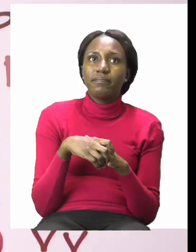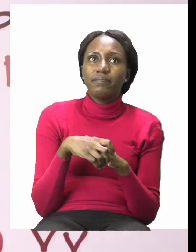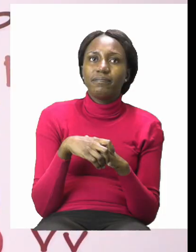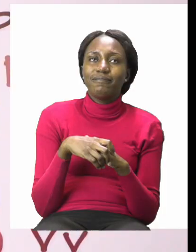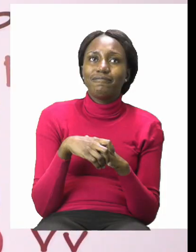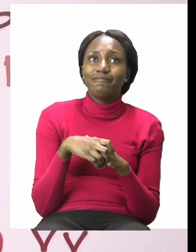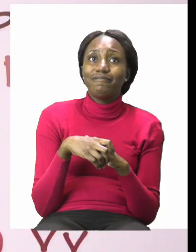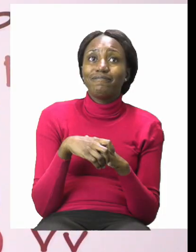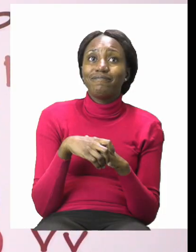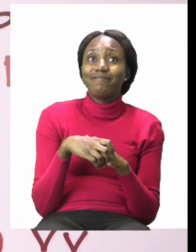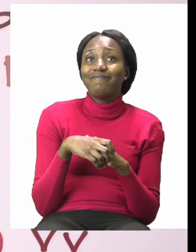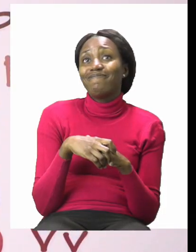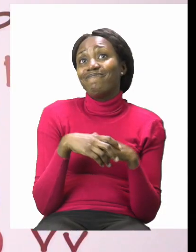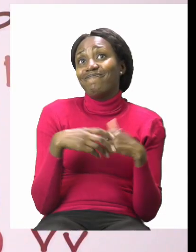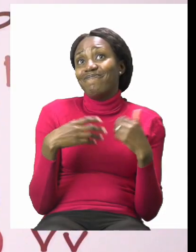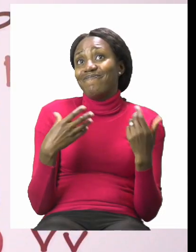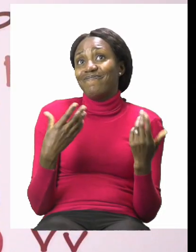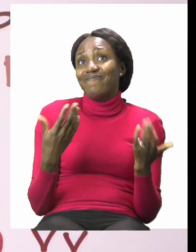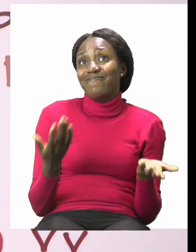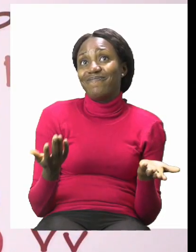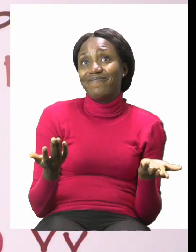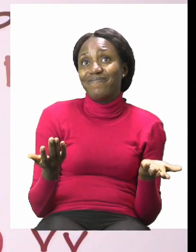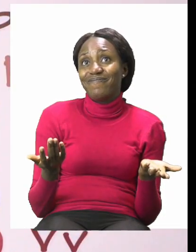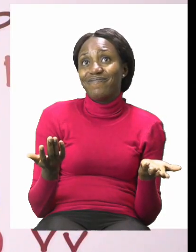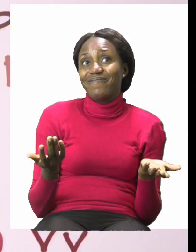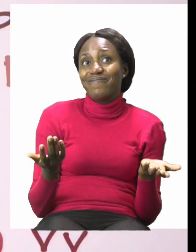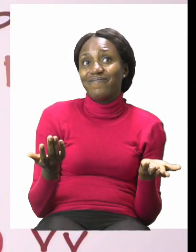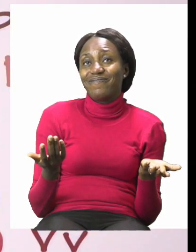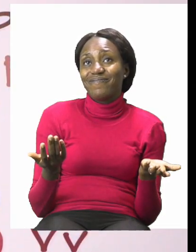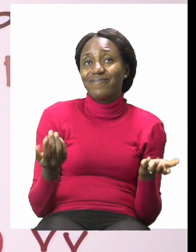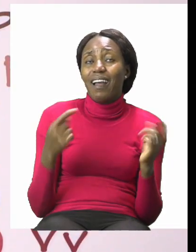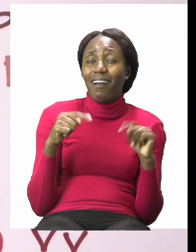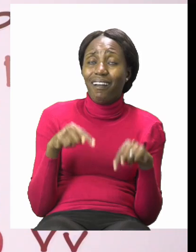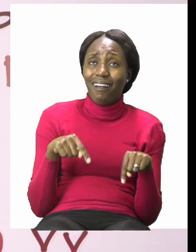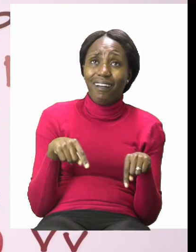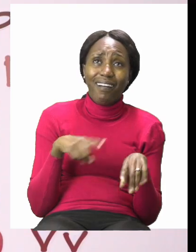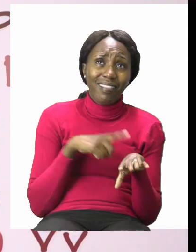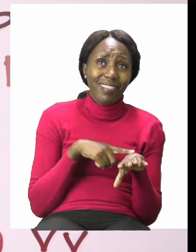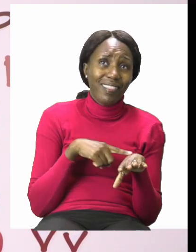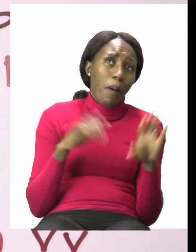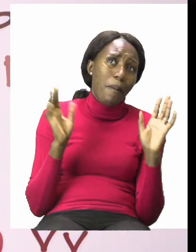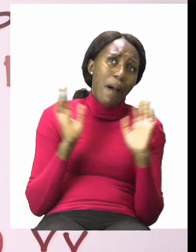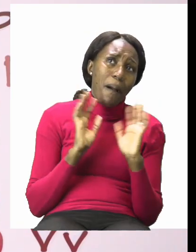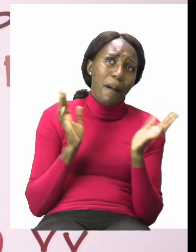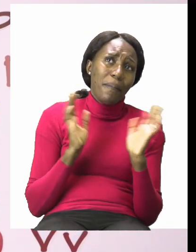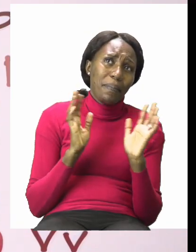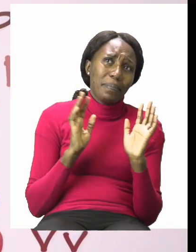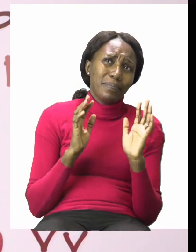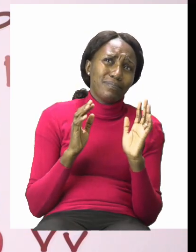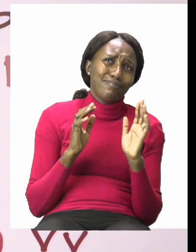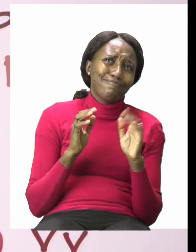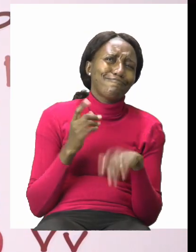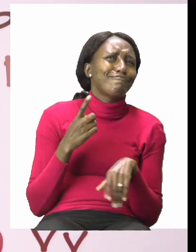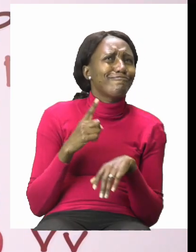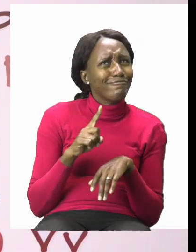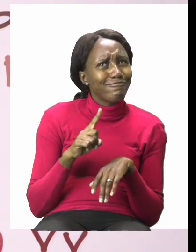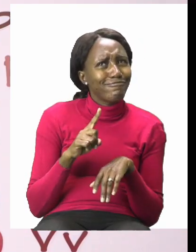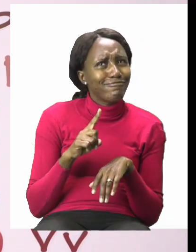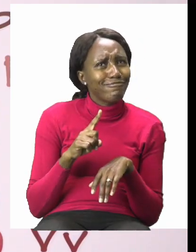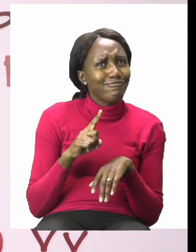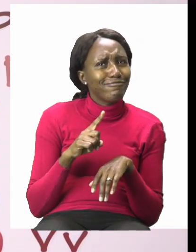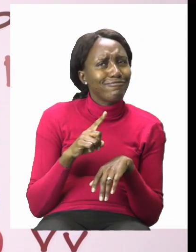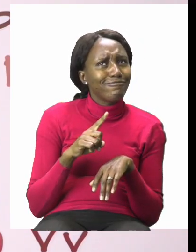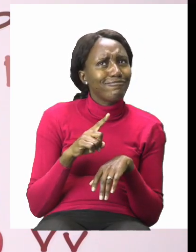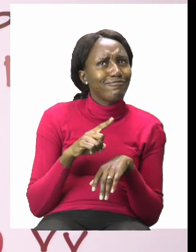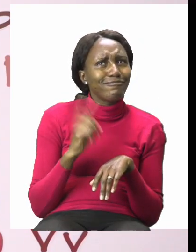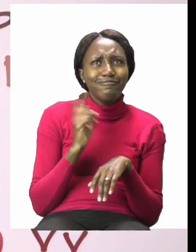My dear friends, it's now time for us to say goodbye. But before we do, we need